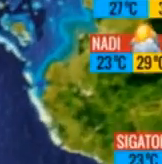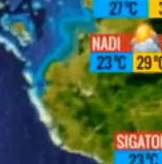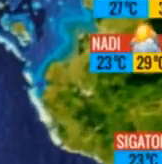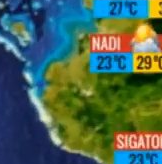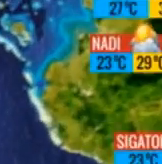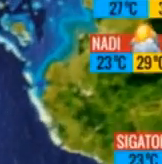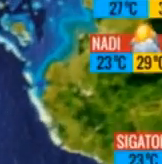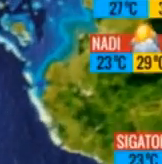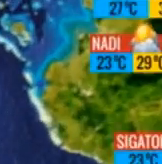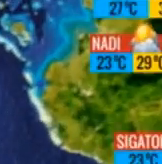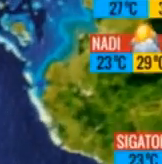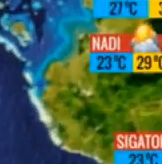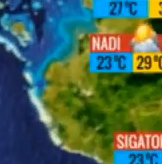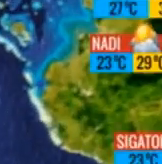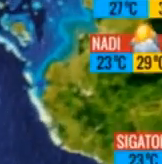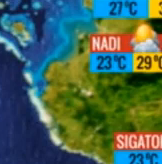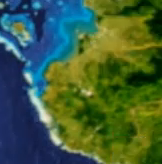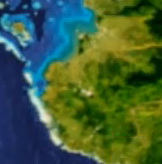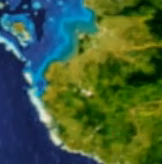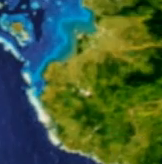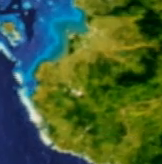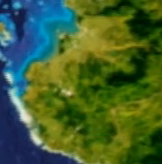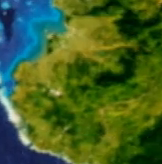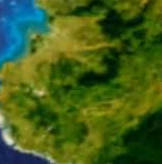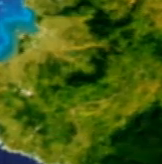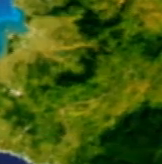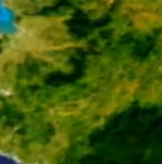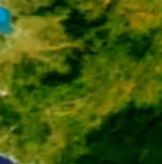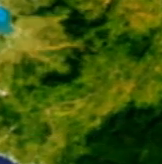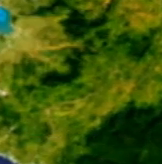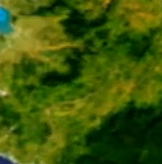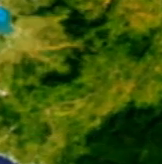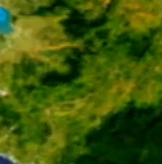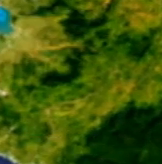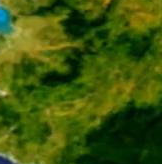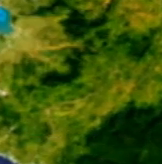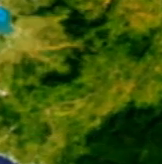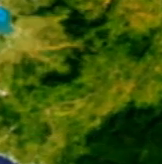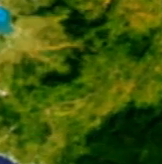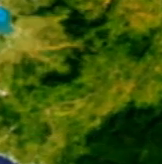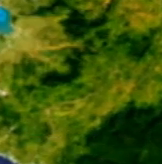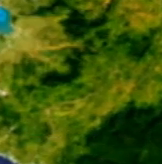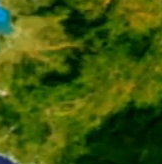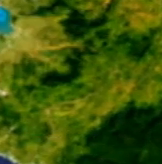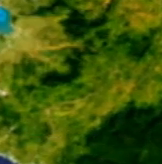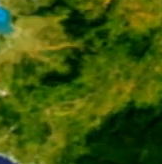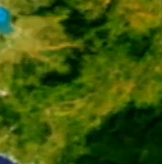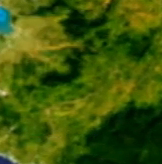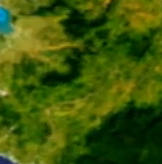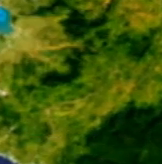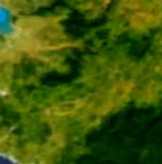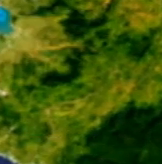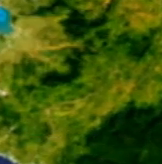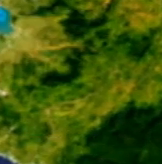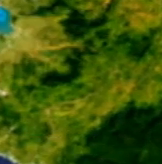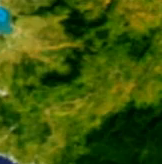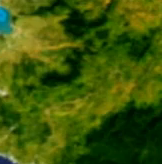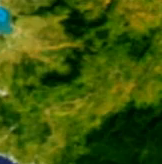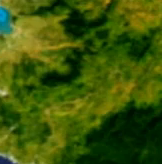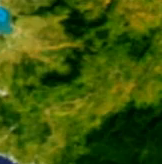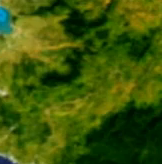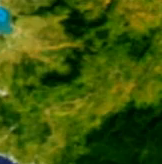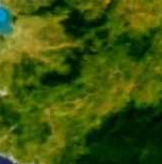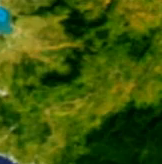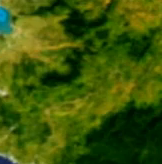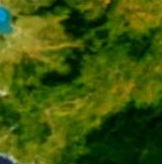sunny morning with increasing afternoon cloudiness. It was from Peck Harbor to Suva. Early morning showers were